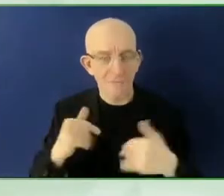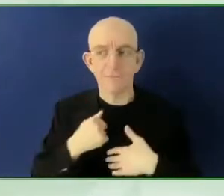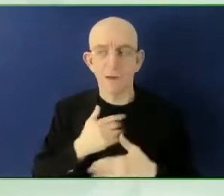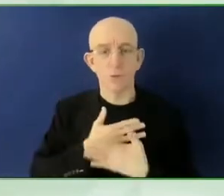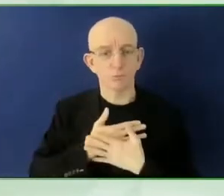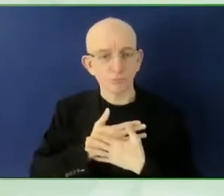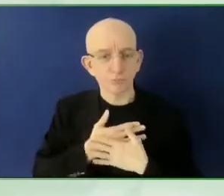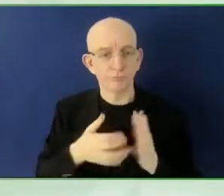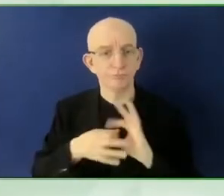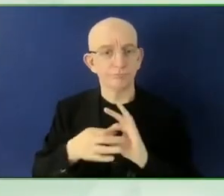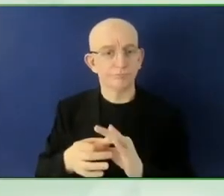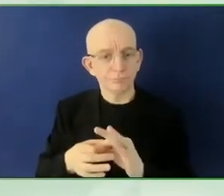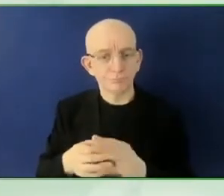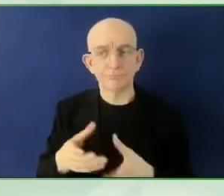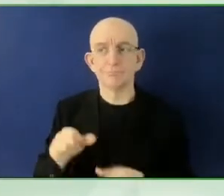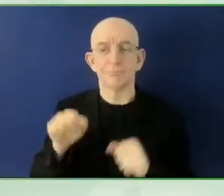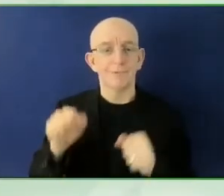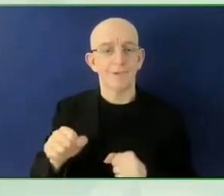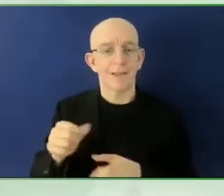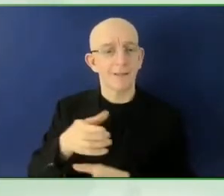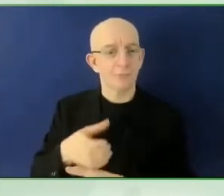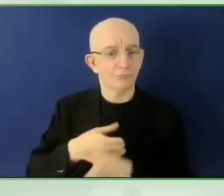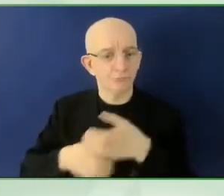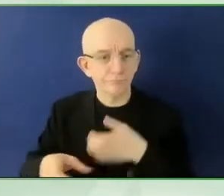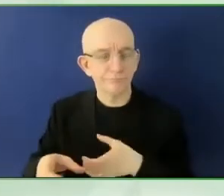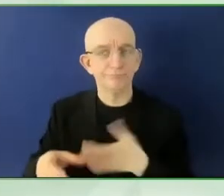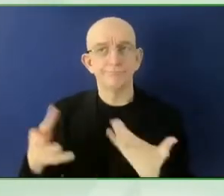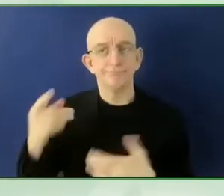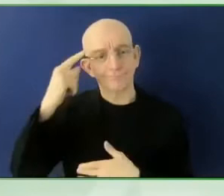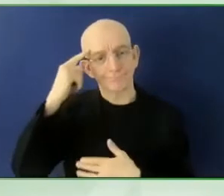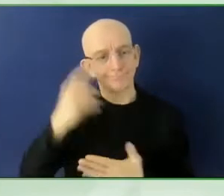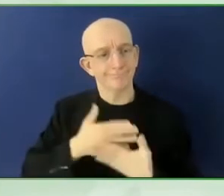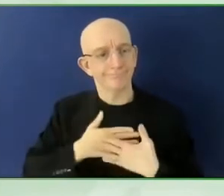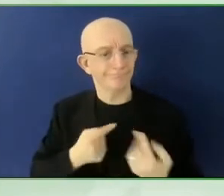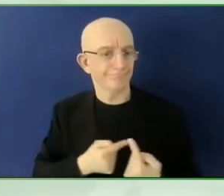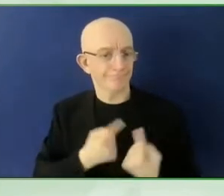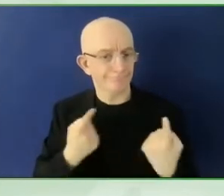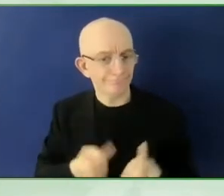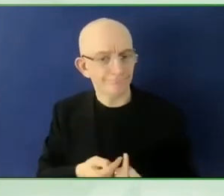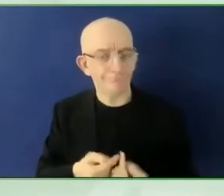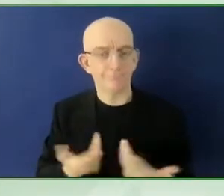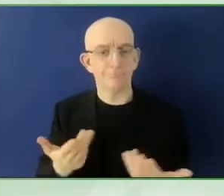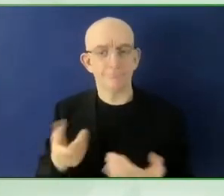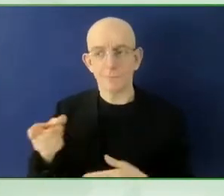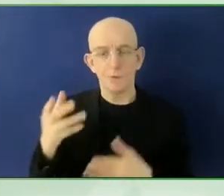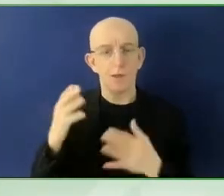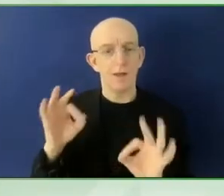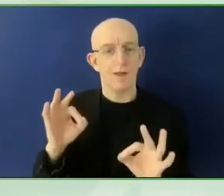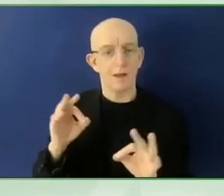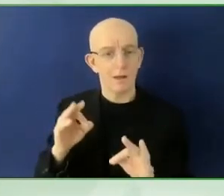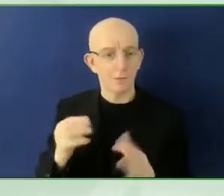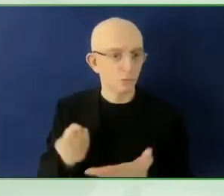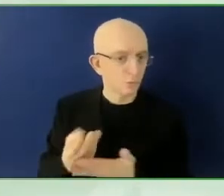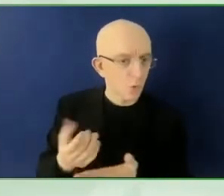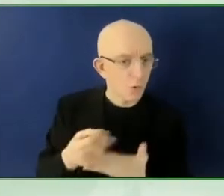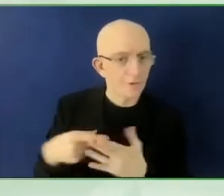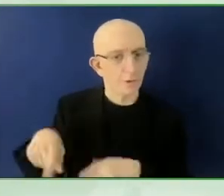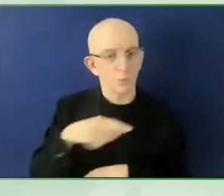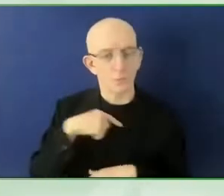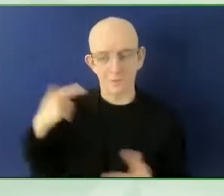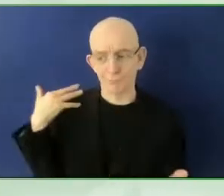from, you know, parents being able to check their children's homework. Somebody